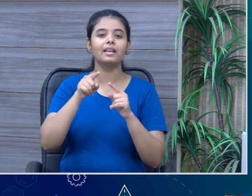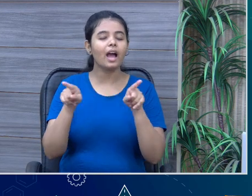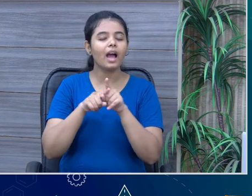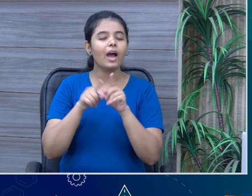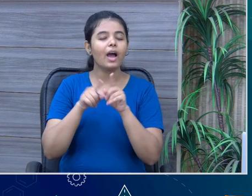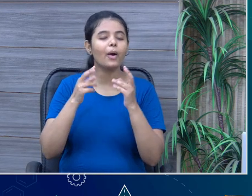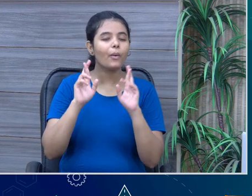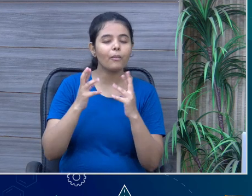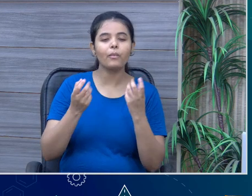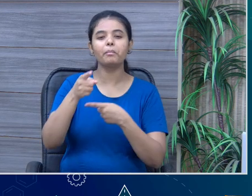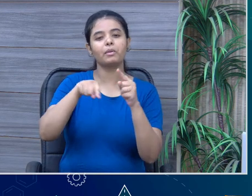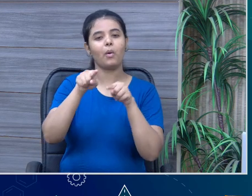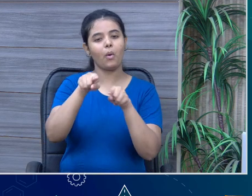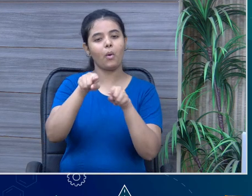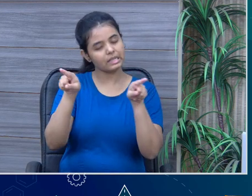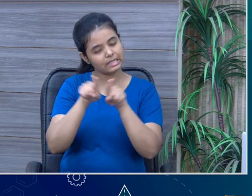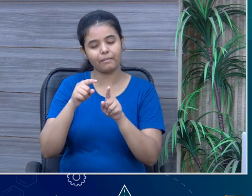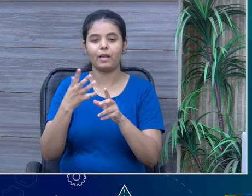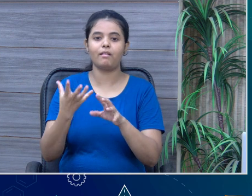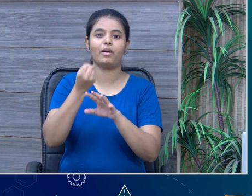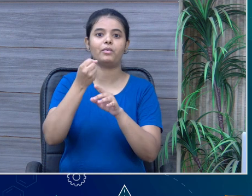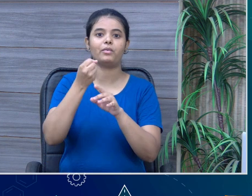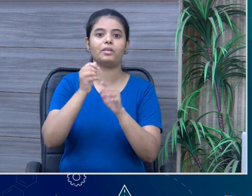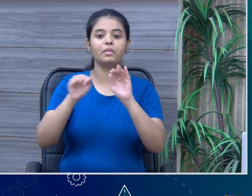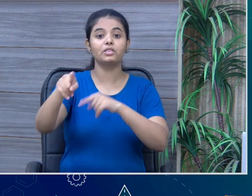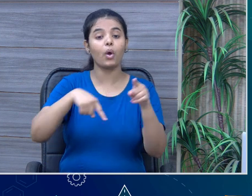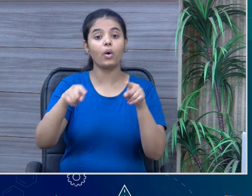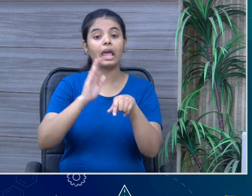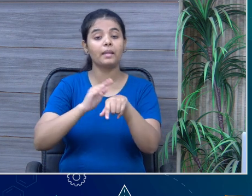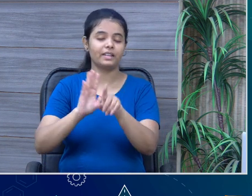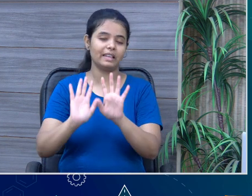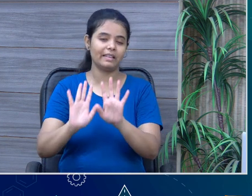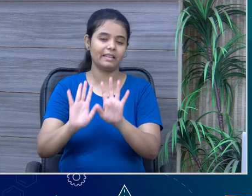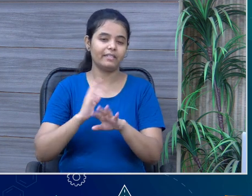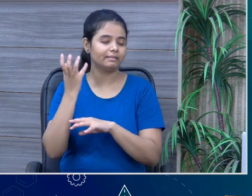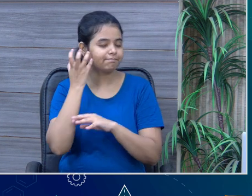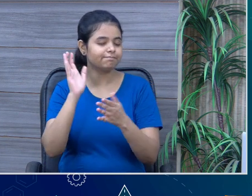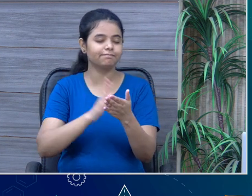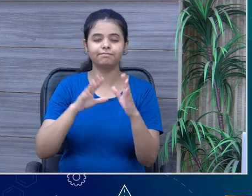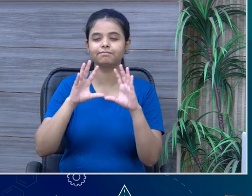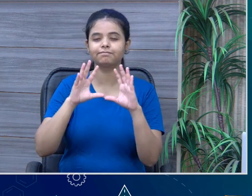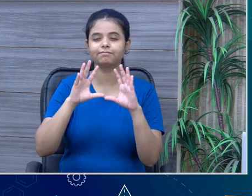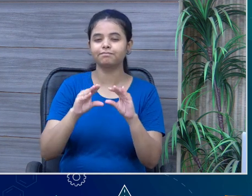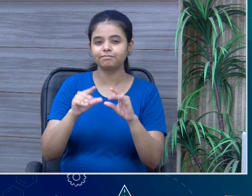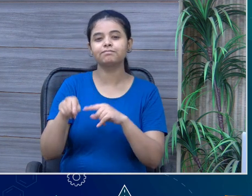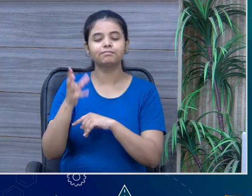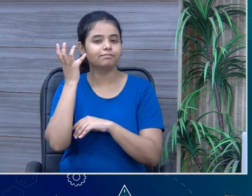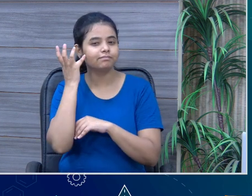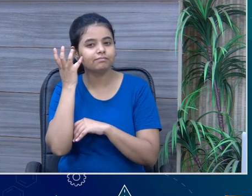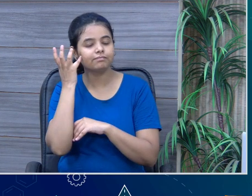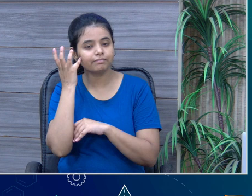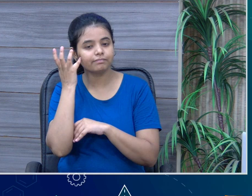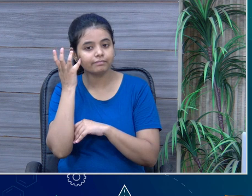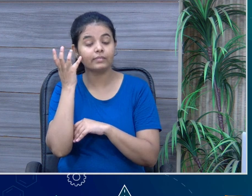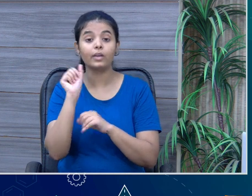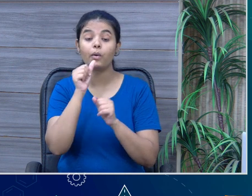shell. So, I hope all the children get to hear this sweet, sweet song from the shell. Please find